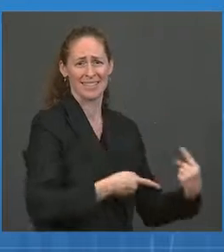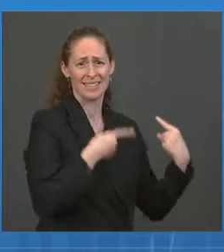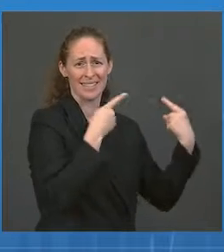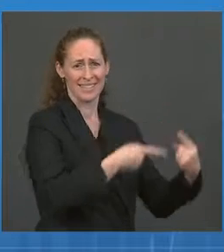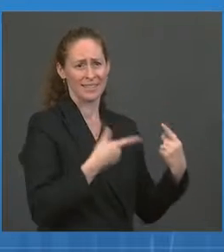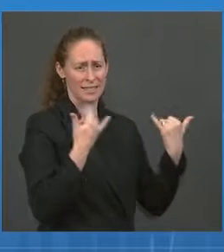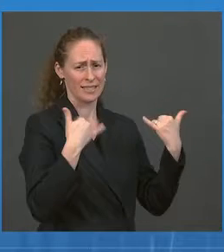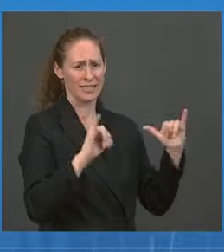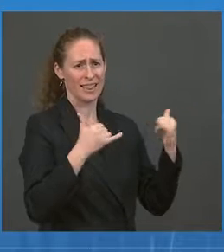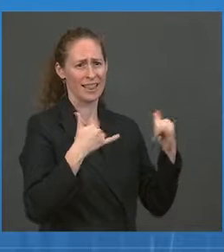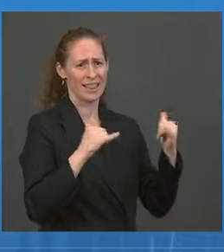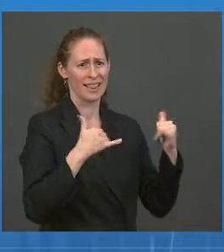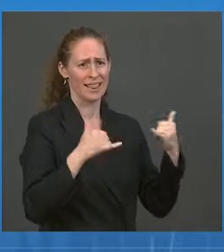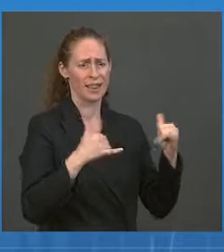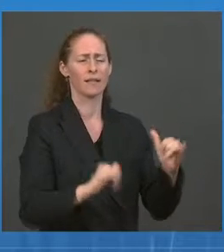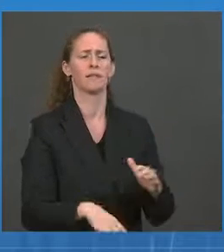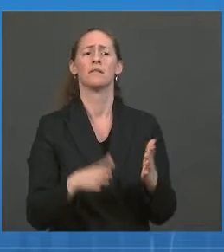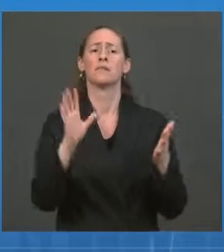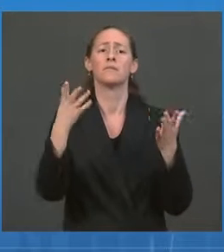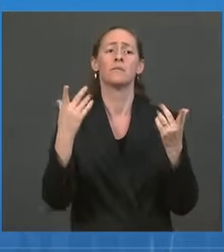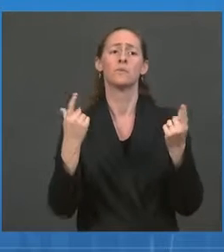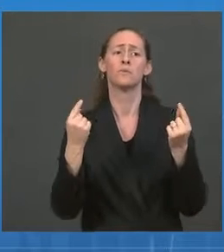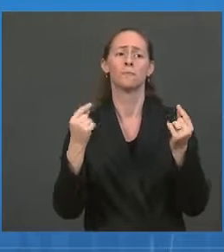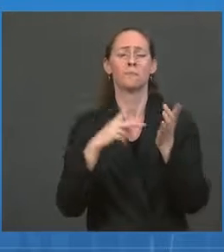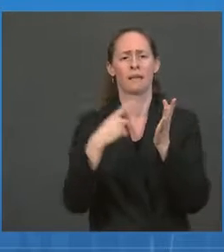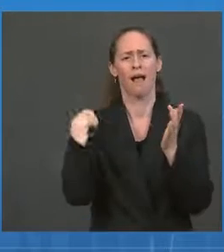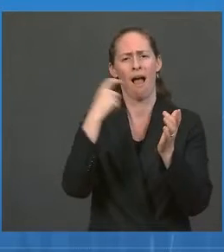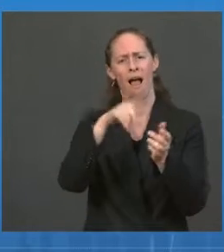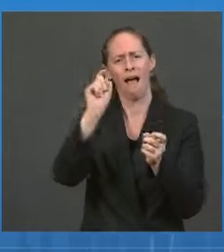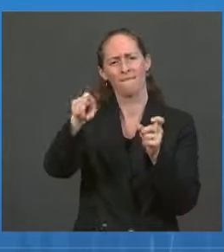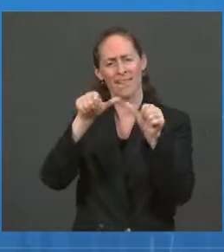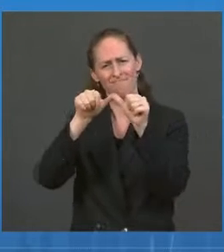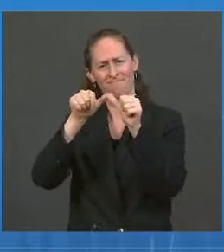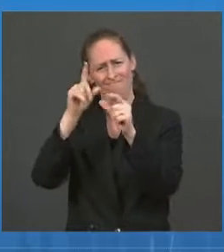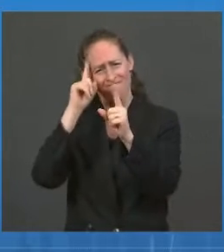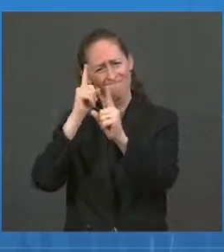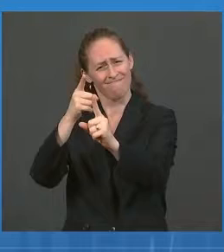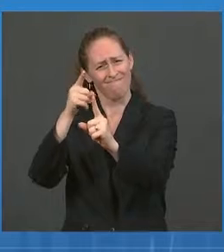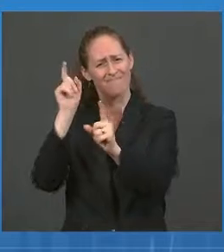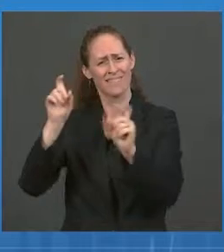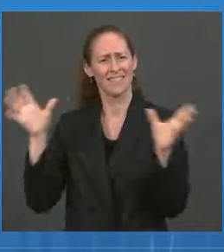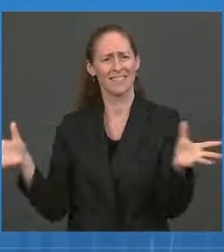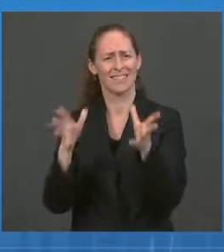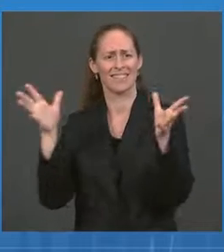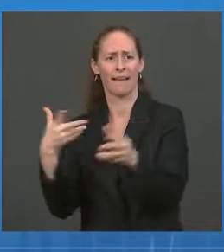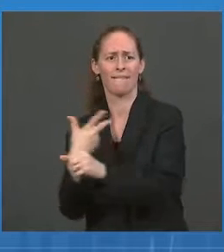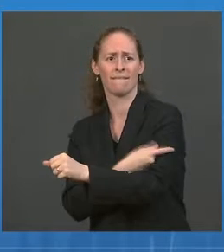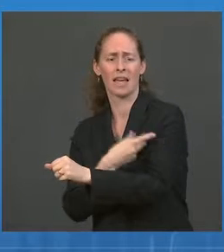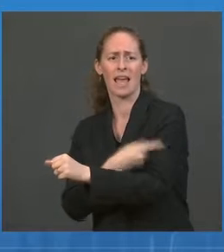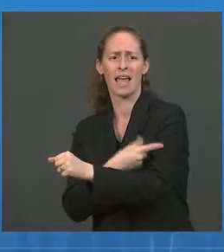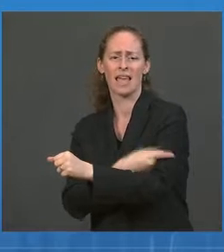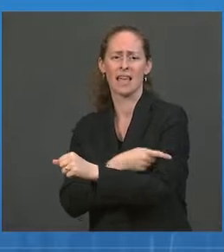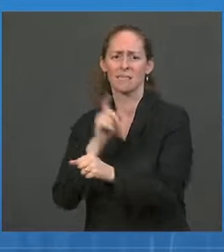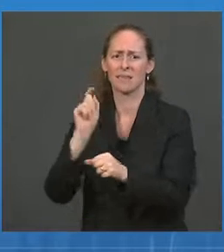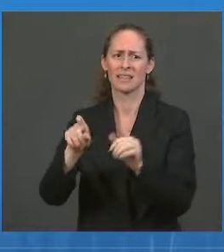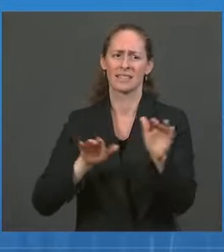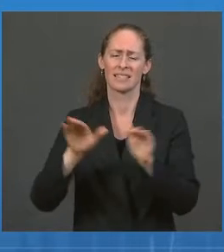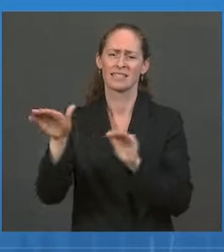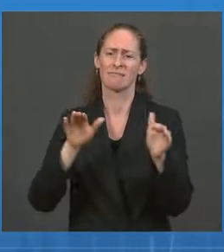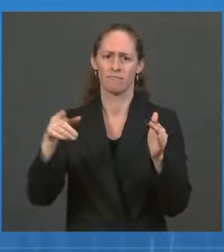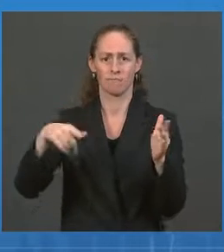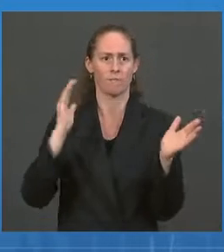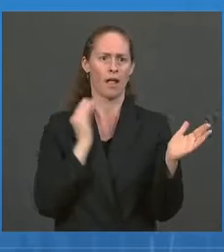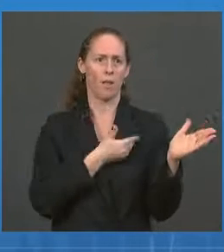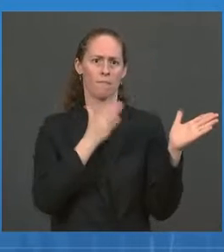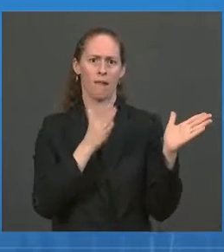is through more vaccinations. That's why vaccination requirements are a cornerstone of the plan the President announced last week.